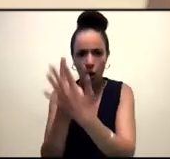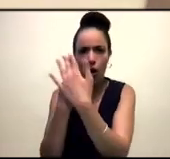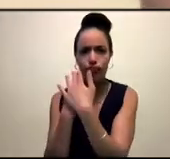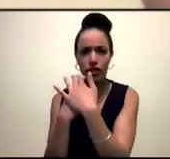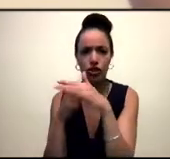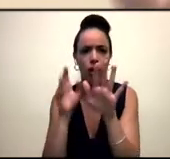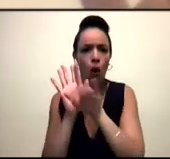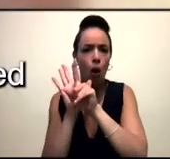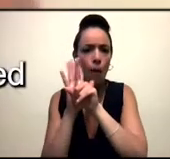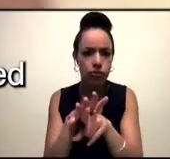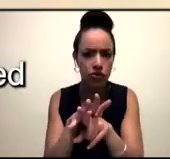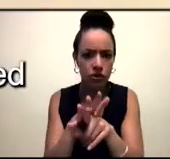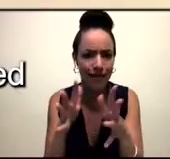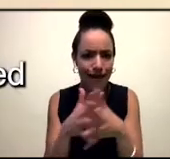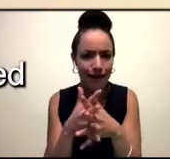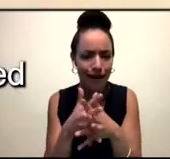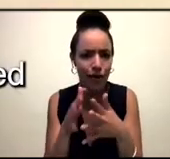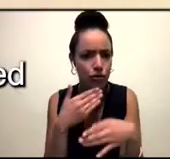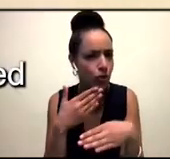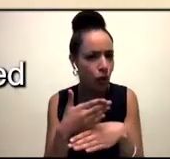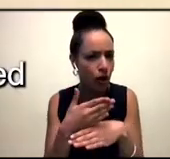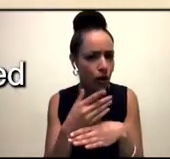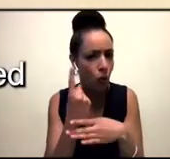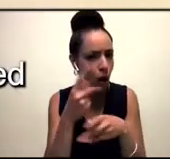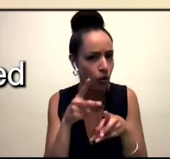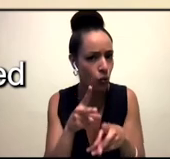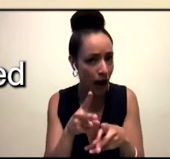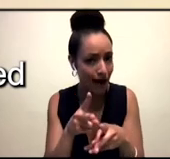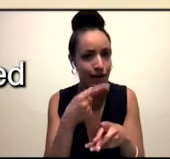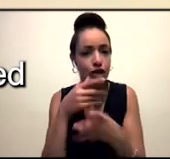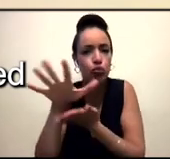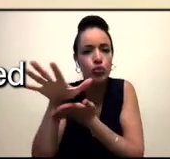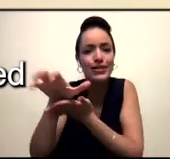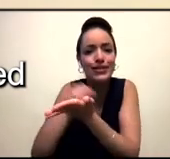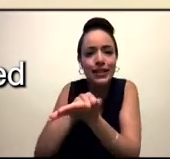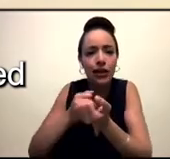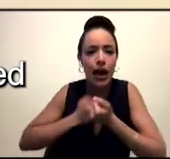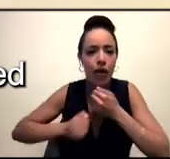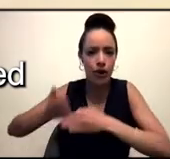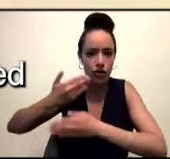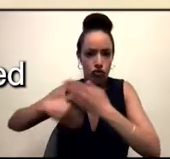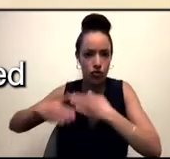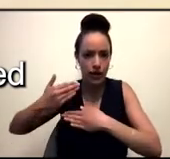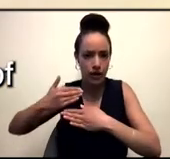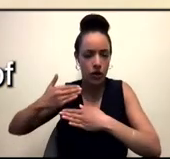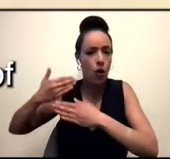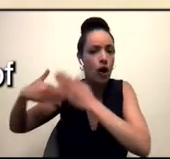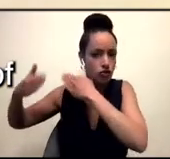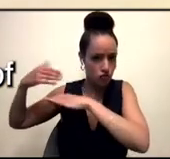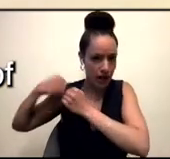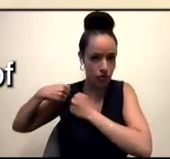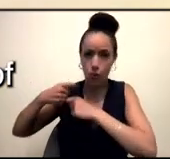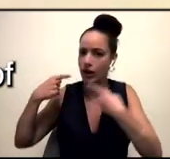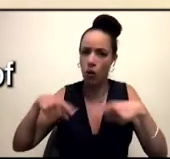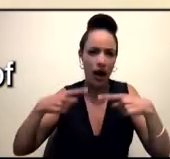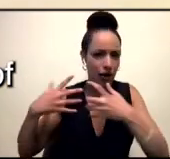is to sort of steal our histories, from our communities where we're not allowed to engage with history in on our